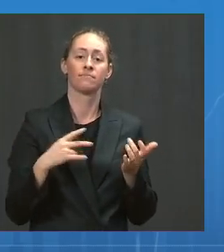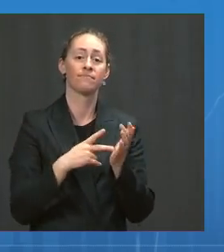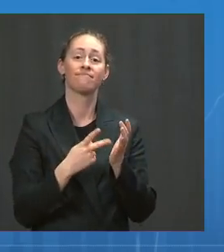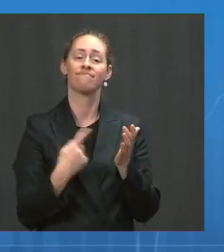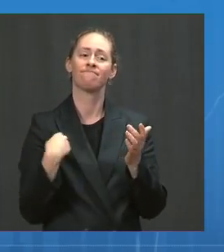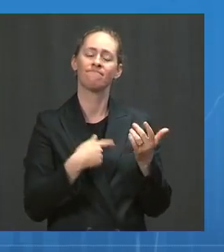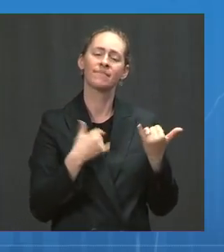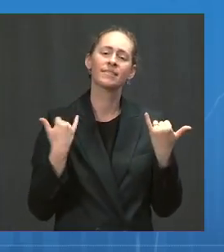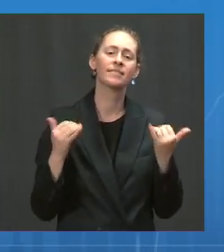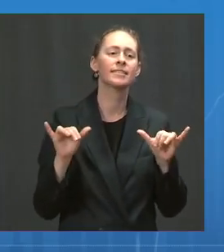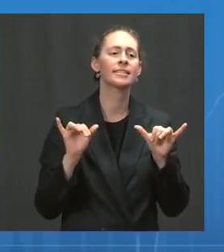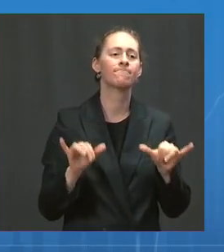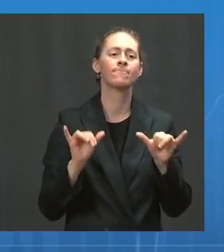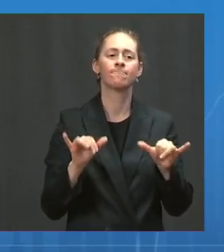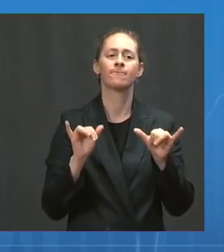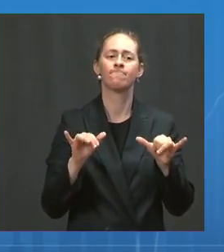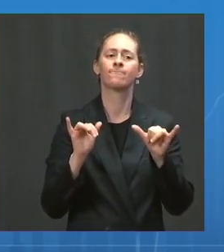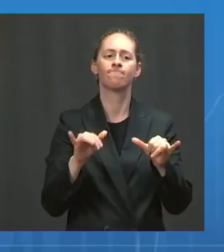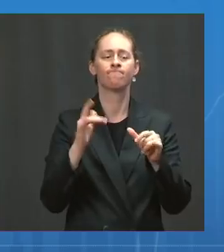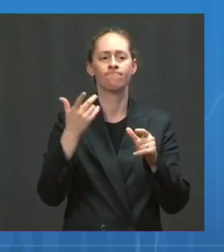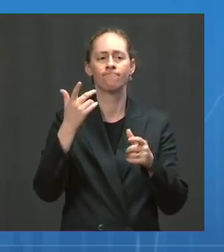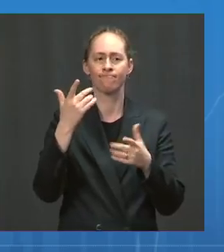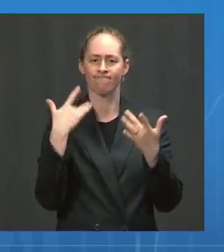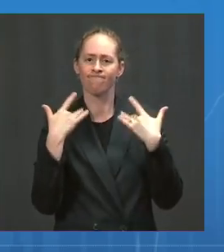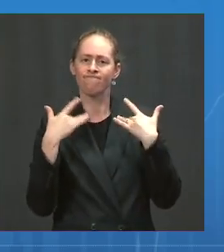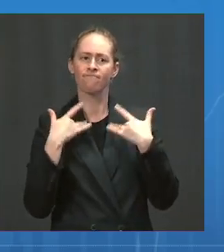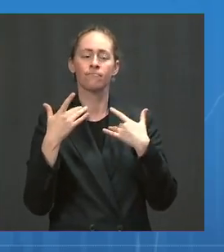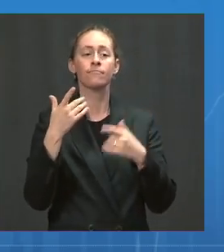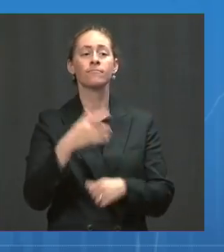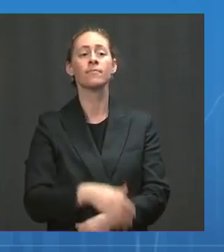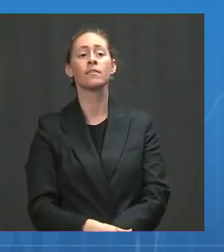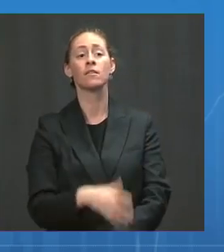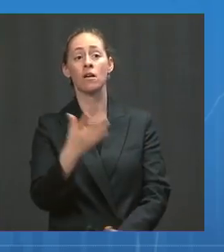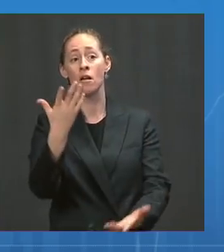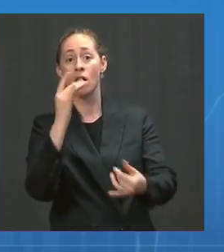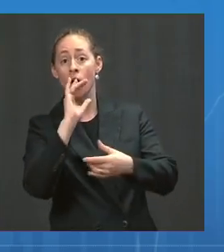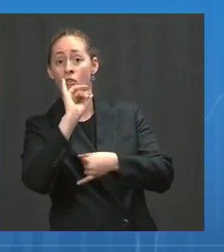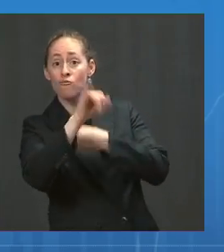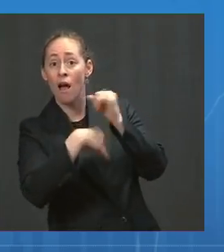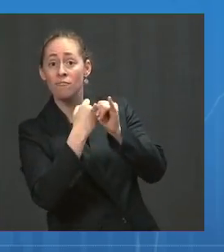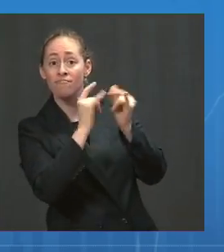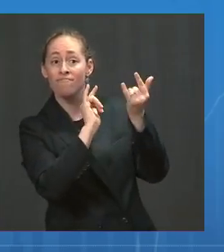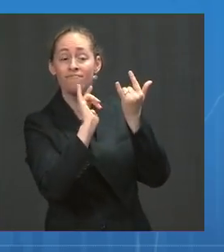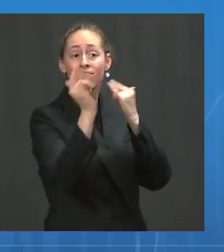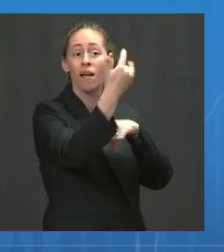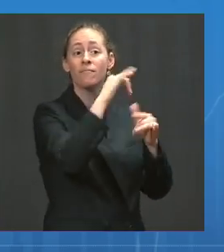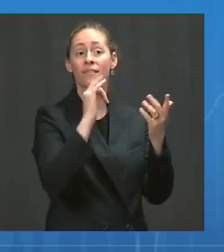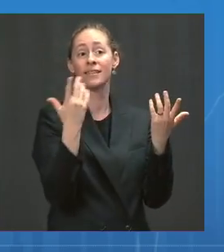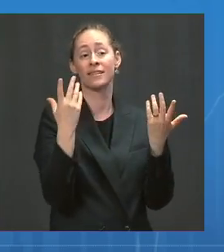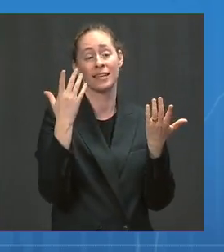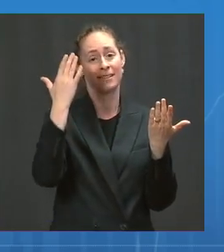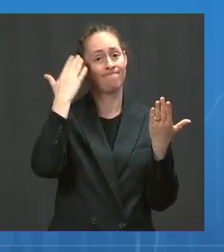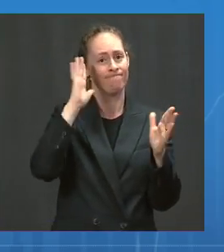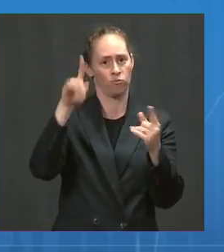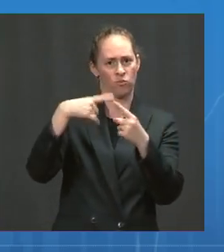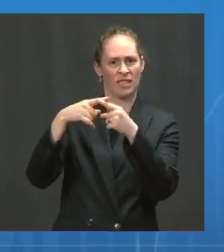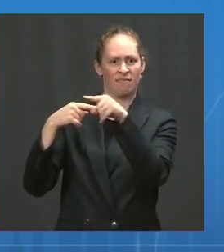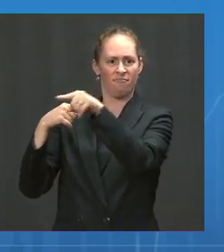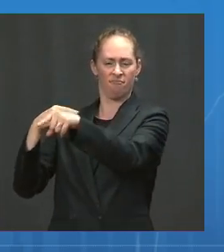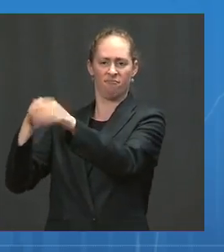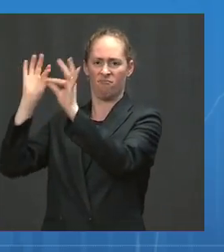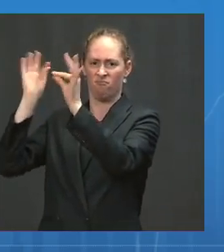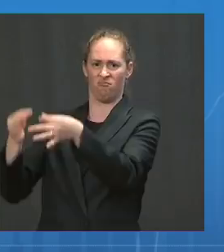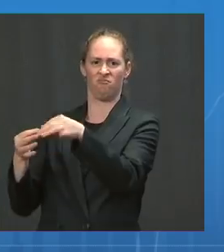spread of variants, and we'll reopen when the medical folks and the health experts believe it's safe to do so.